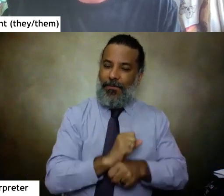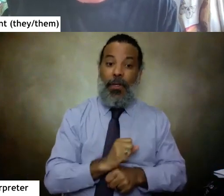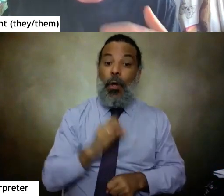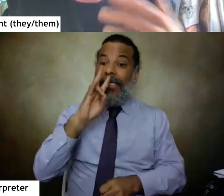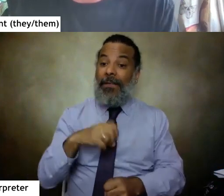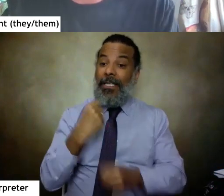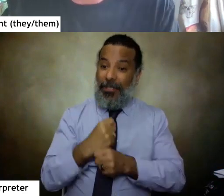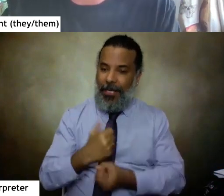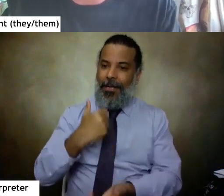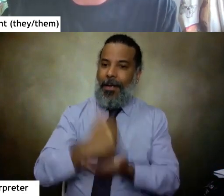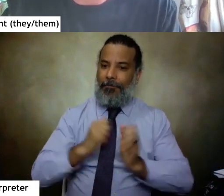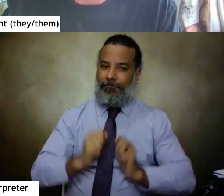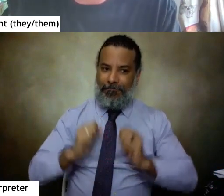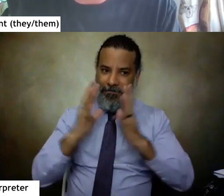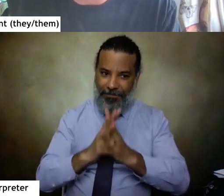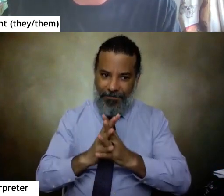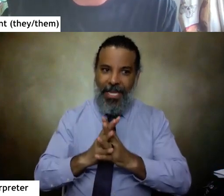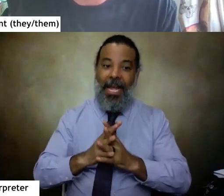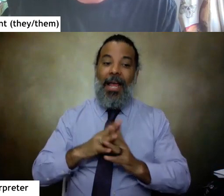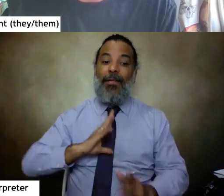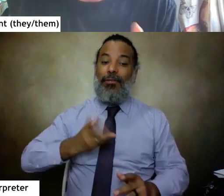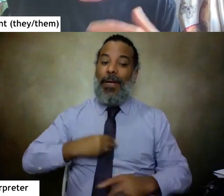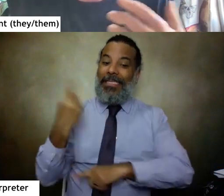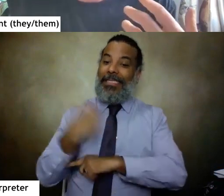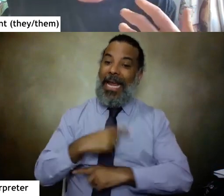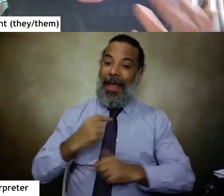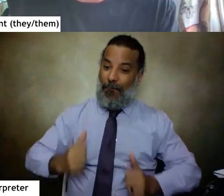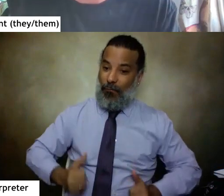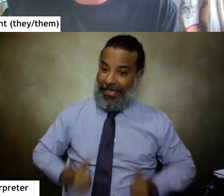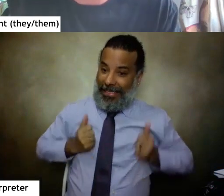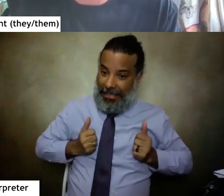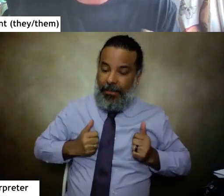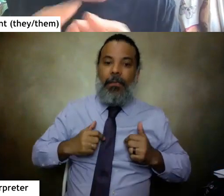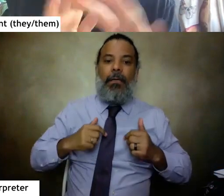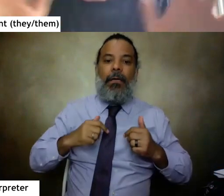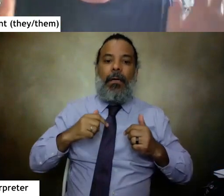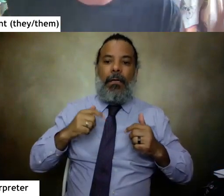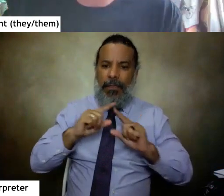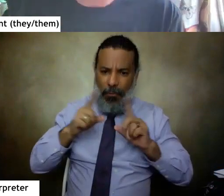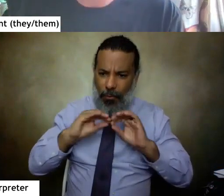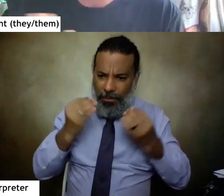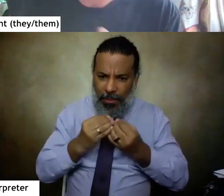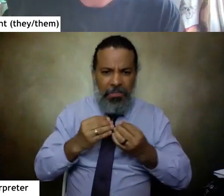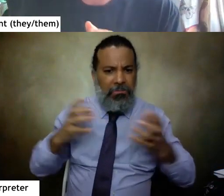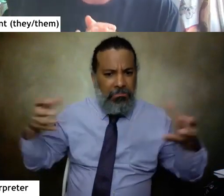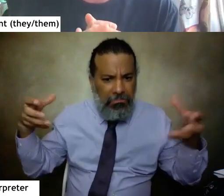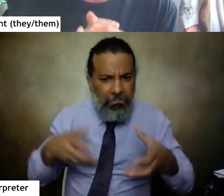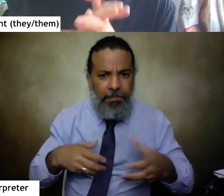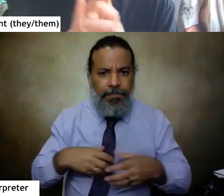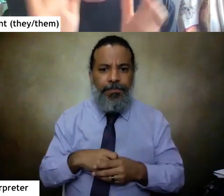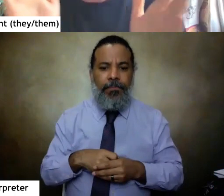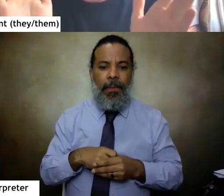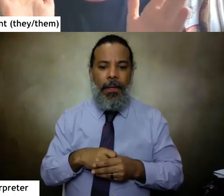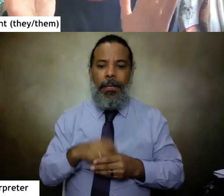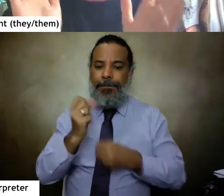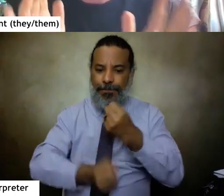helped start the Trans Day of Resilience Art Project with the organization Forward Together and many other people. It